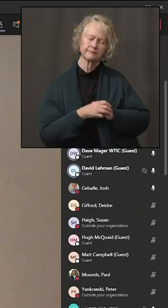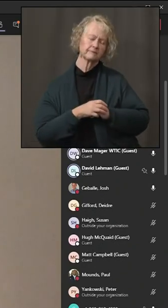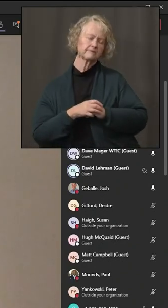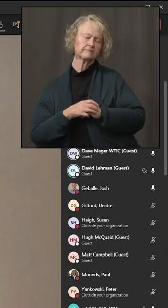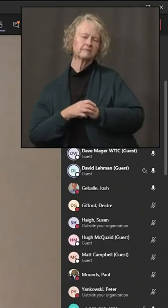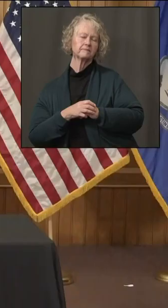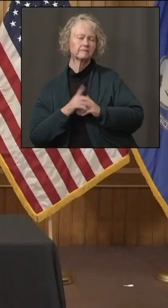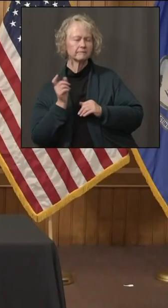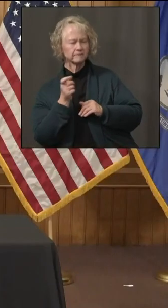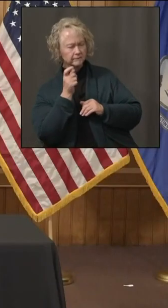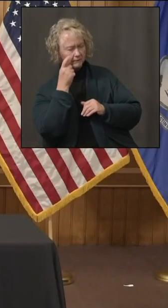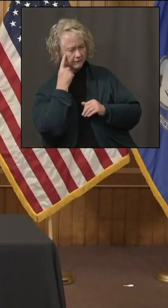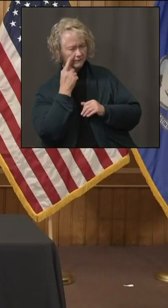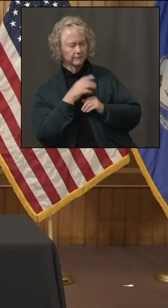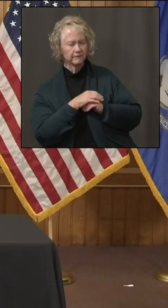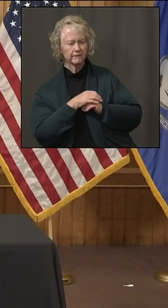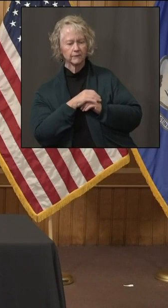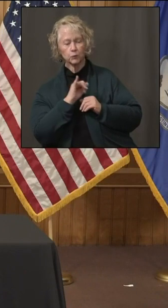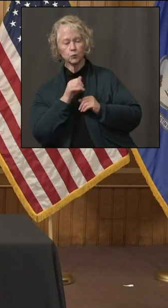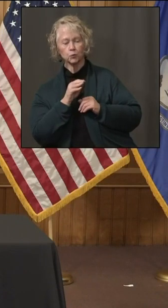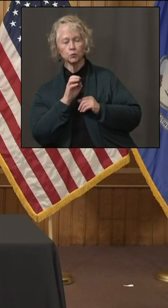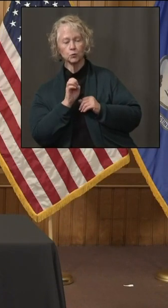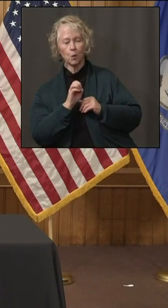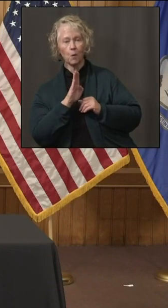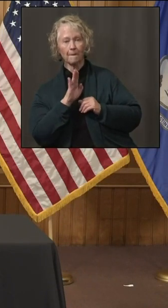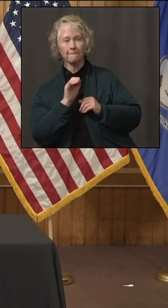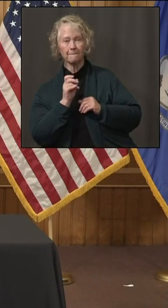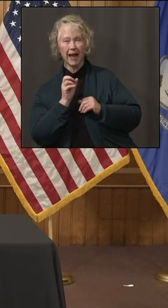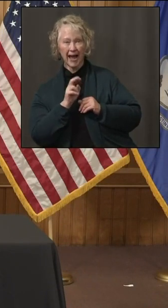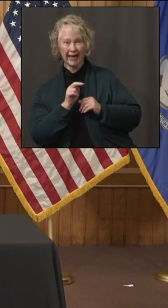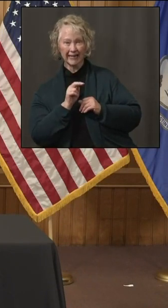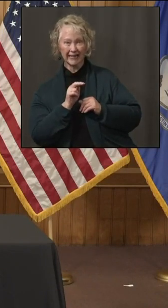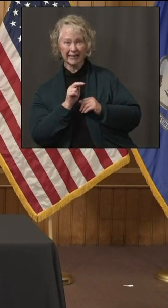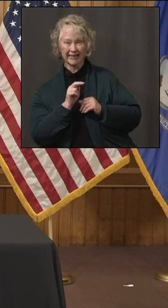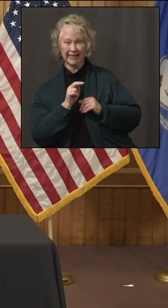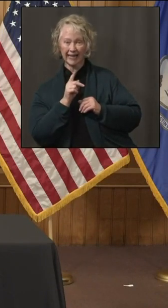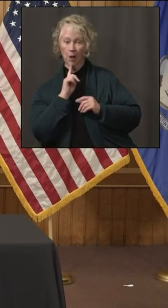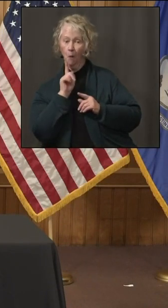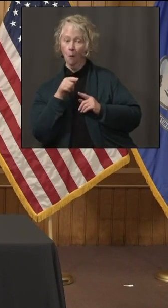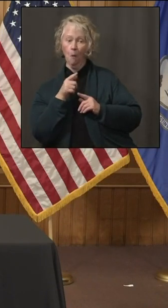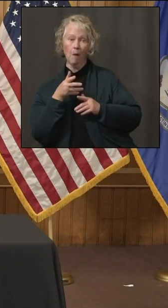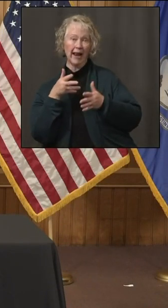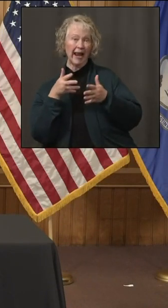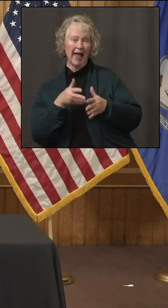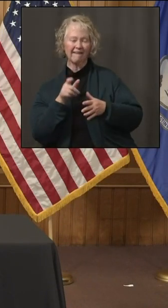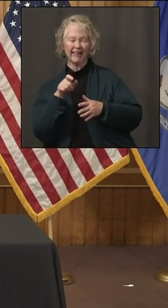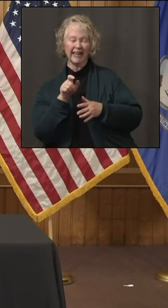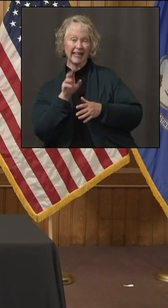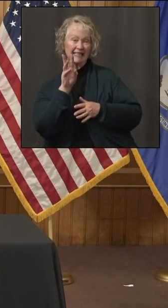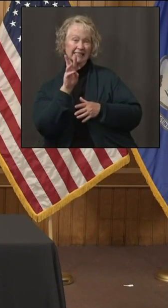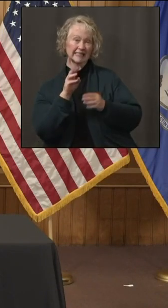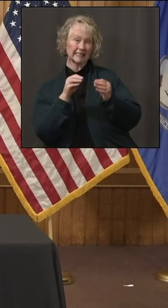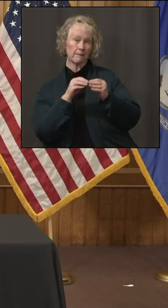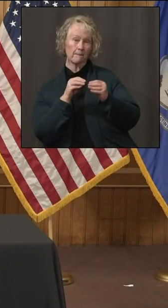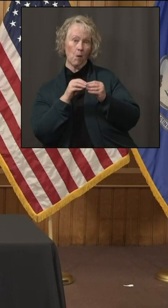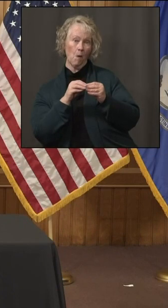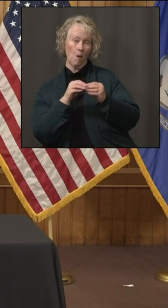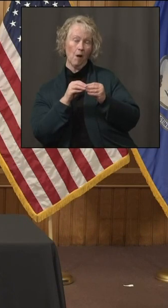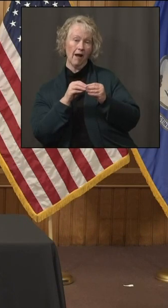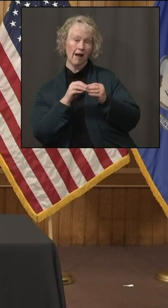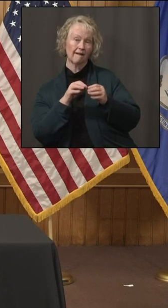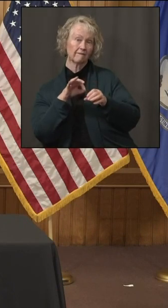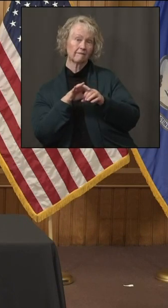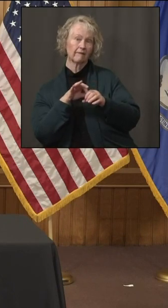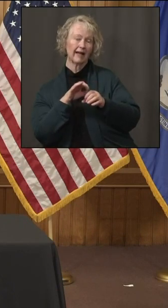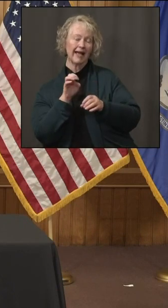And, Mr. Governor, Joe Biden, according to the AP, is six electoral votes out from becoming president-elect. Are you hearing